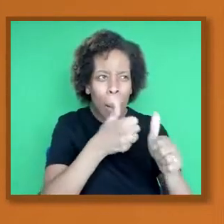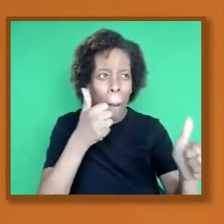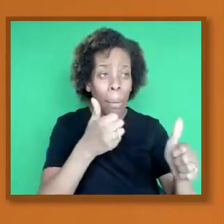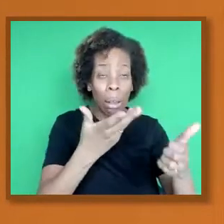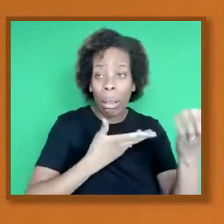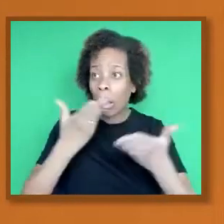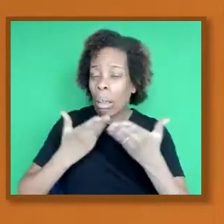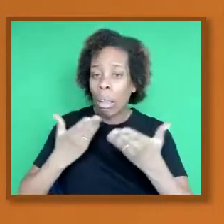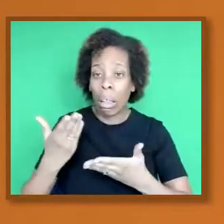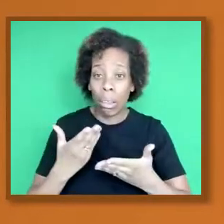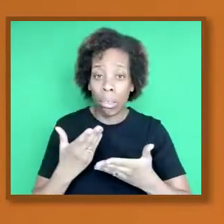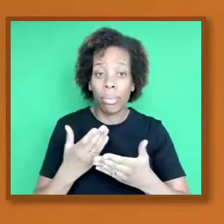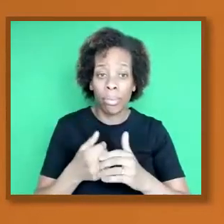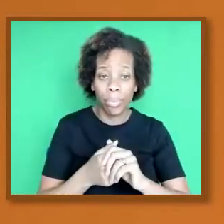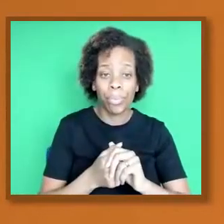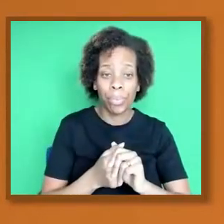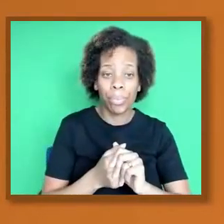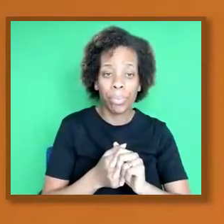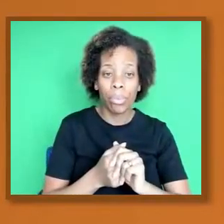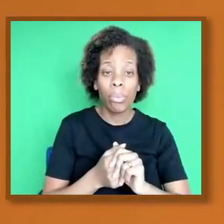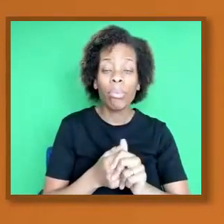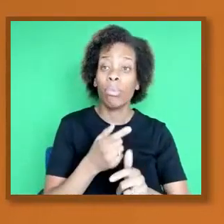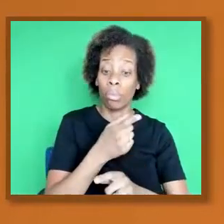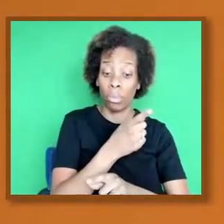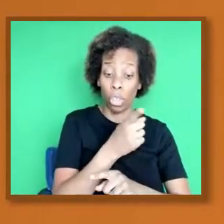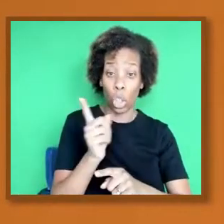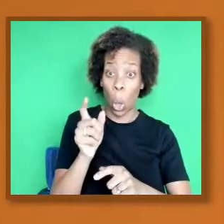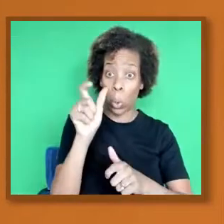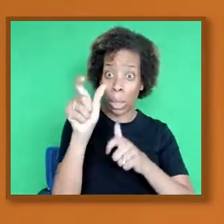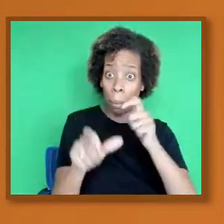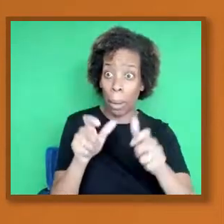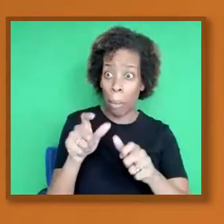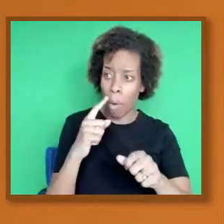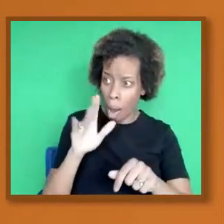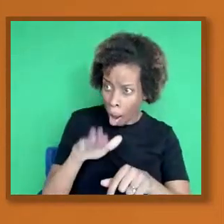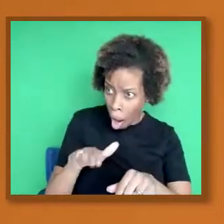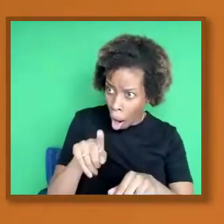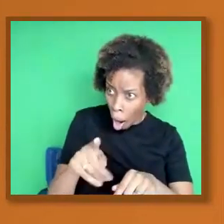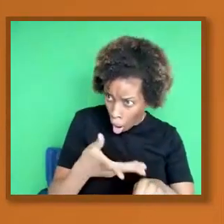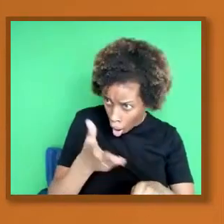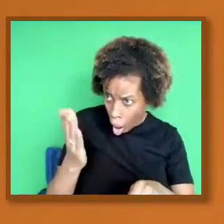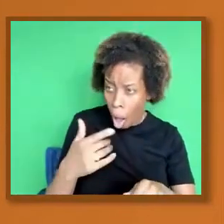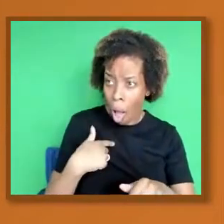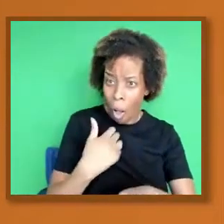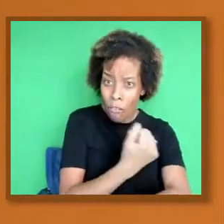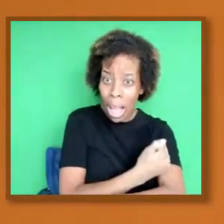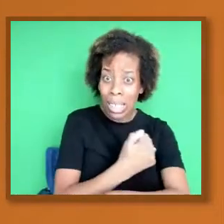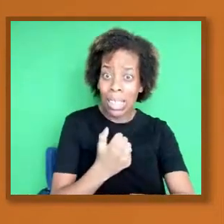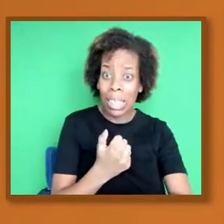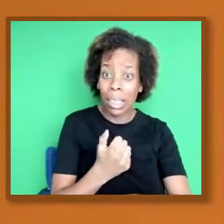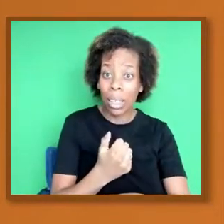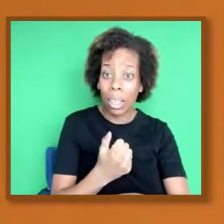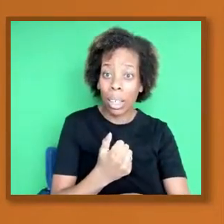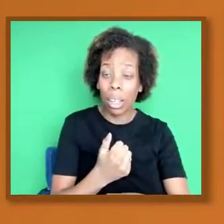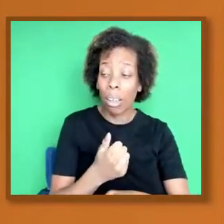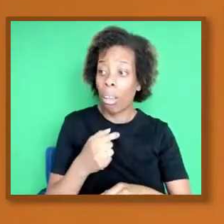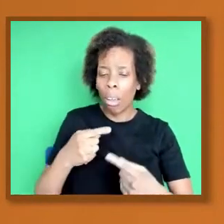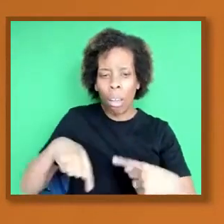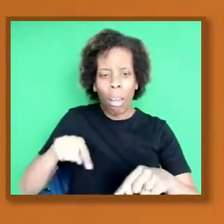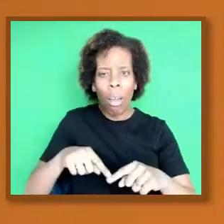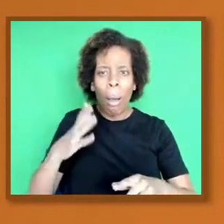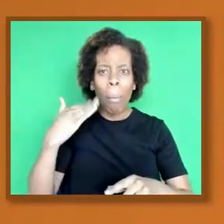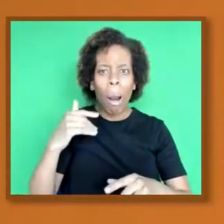people to take it, as a black person in the black community, that does not wash with a lot of people in our community.